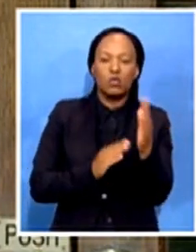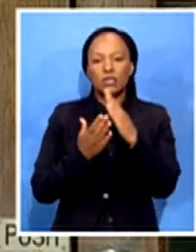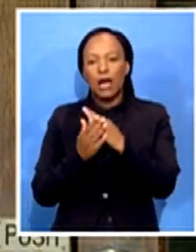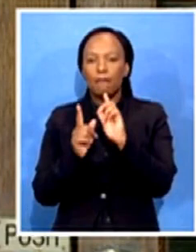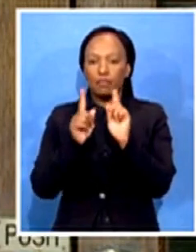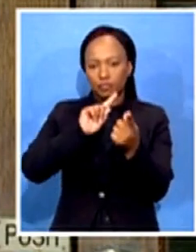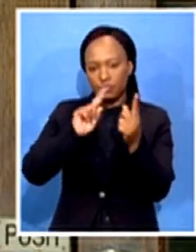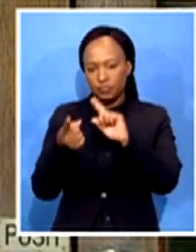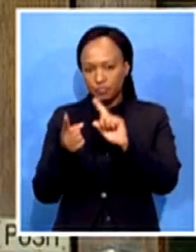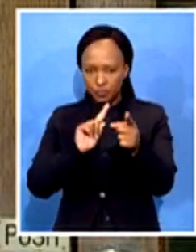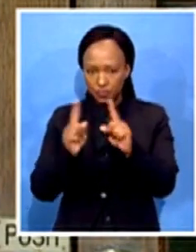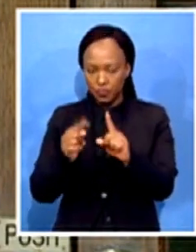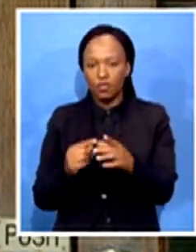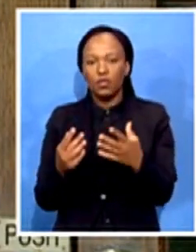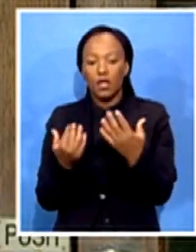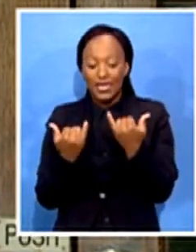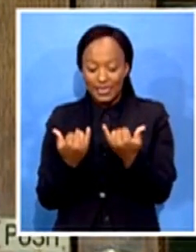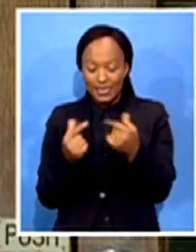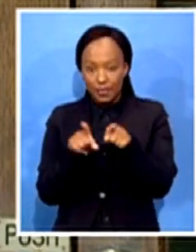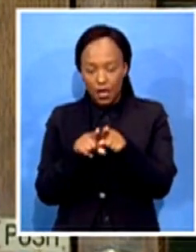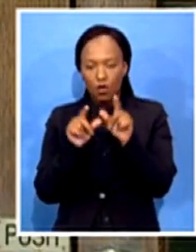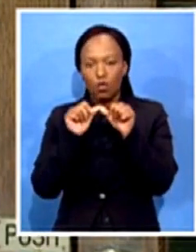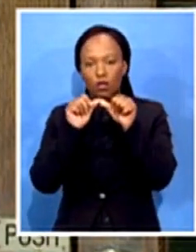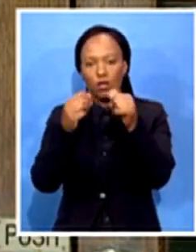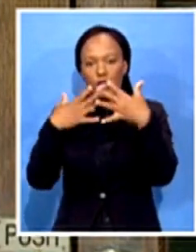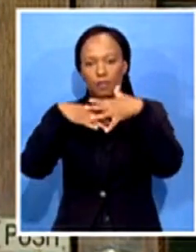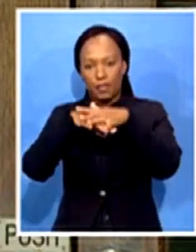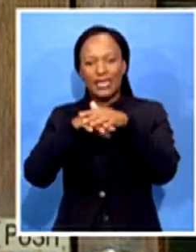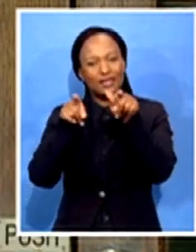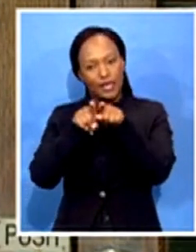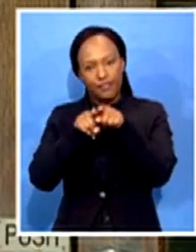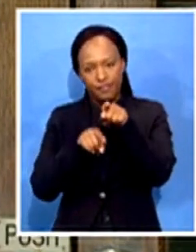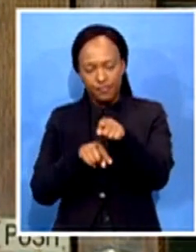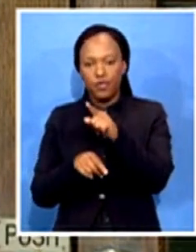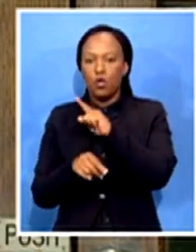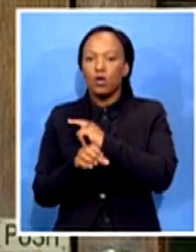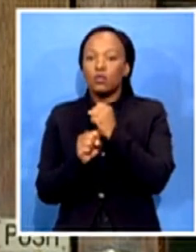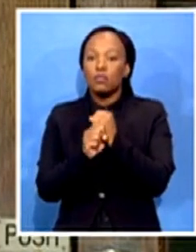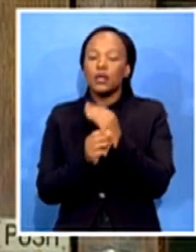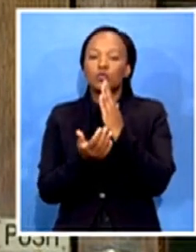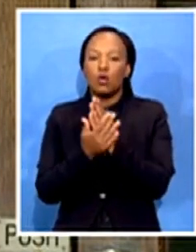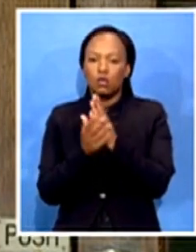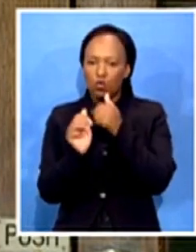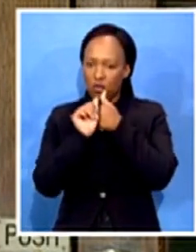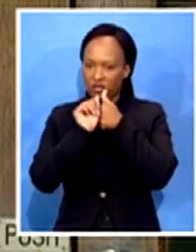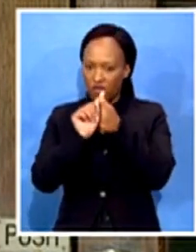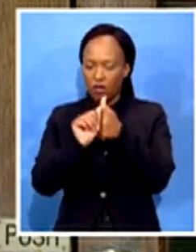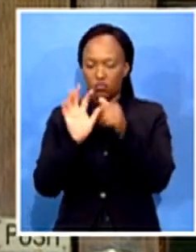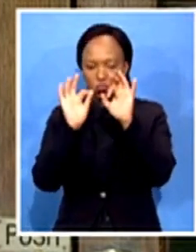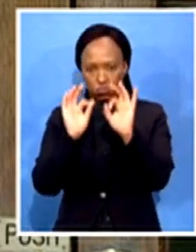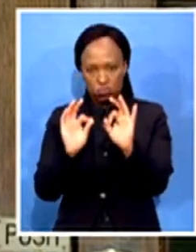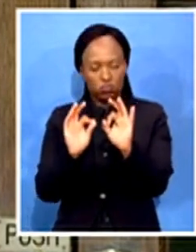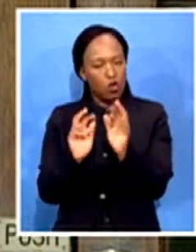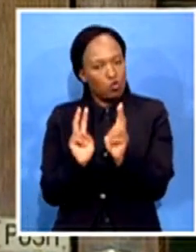to implement the same approach, making sure that we follow all religiously, so follow all necessary protocol.